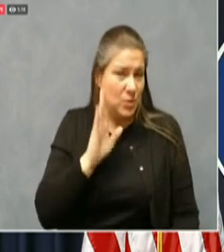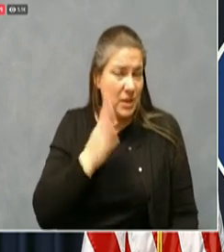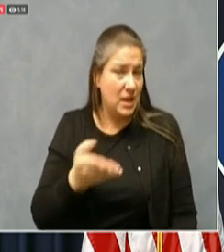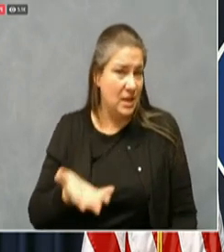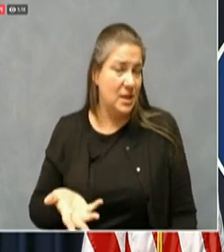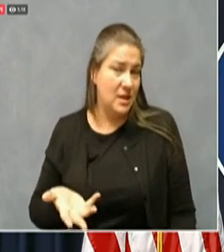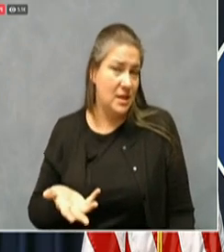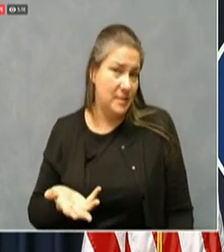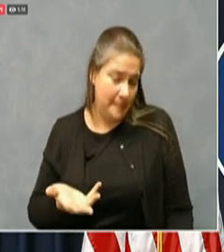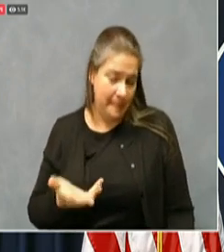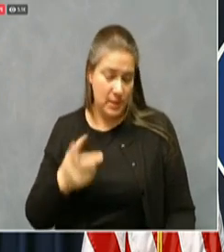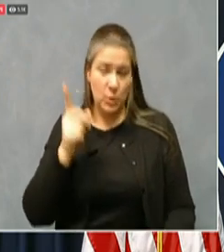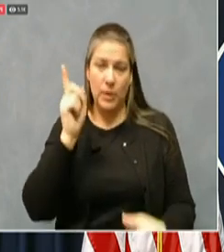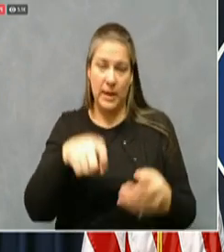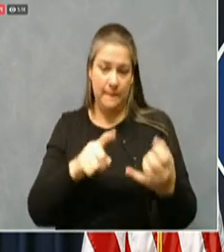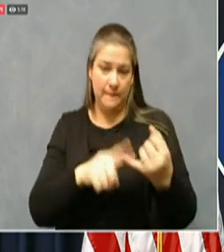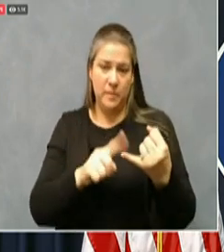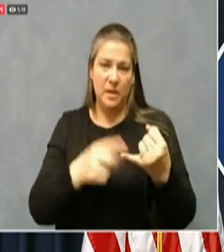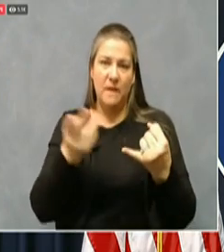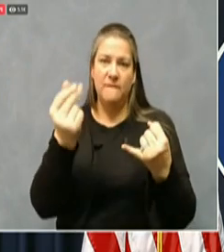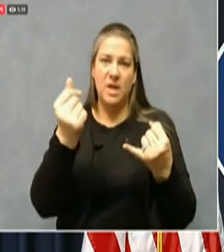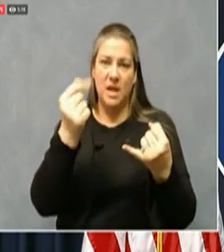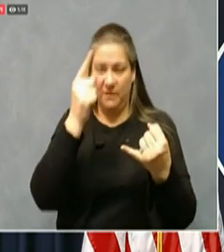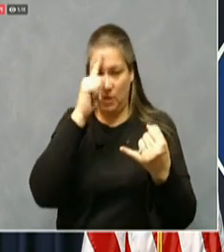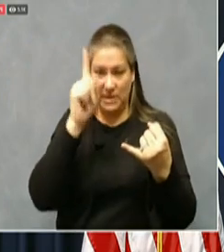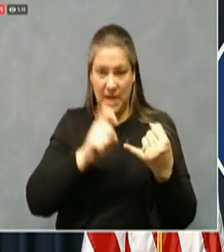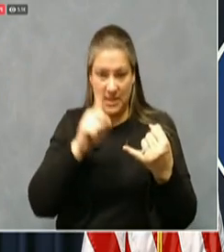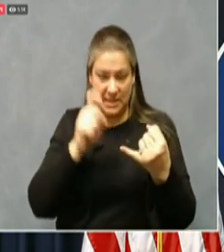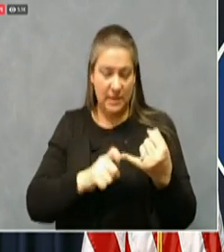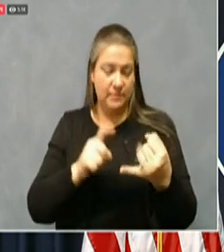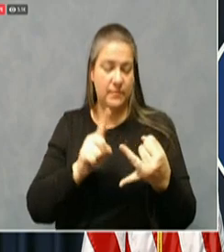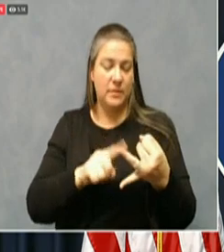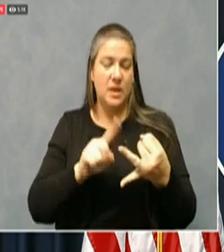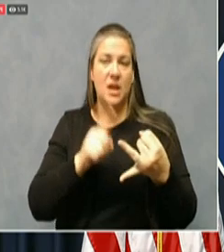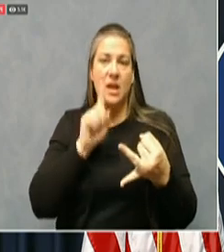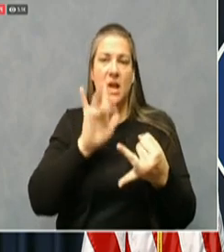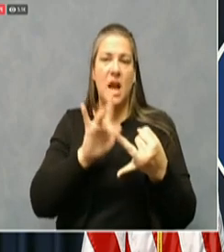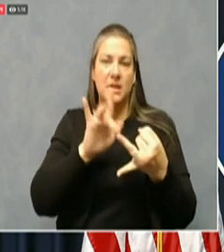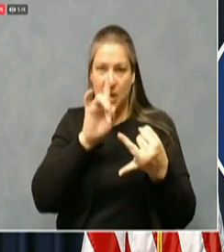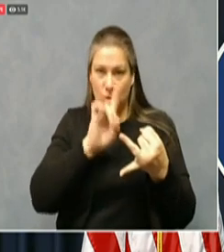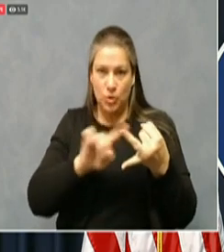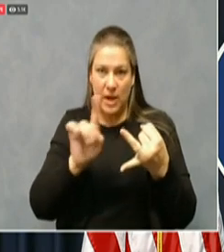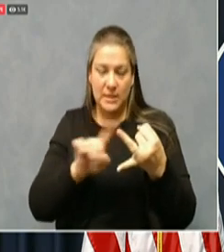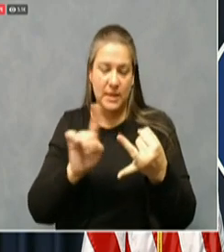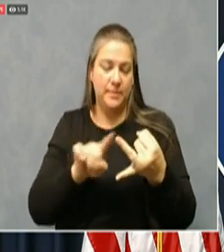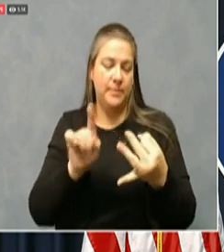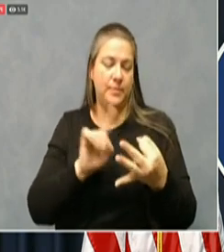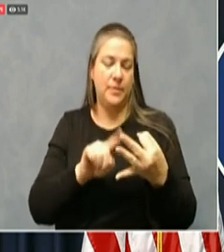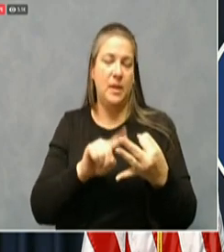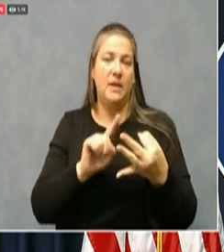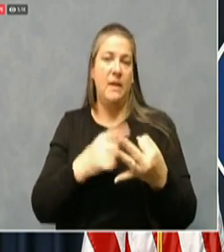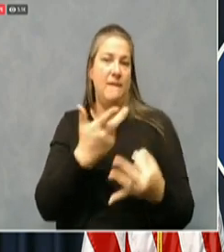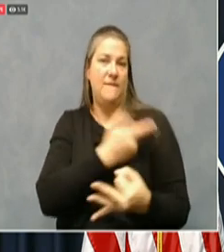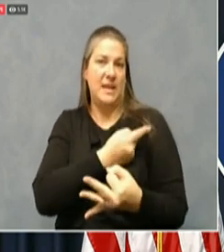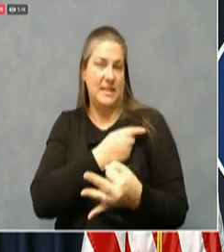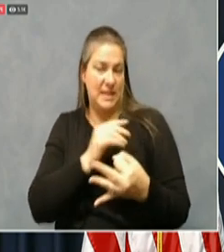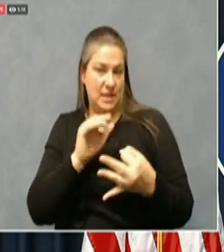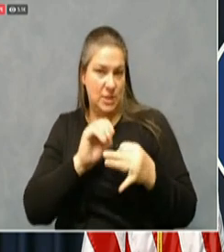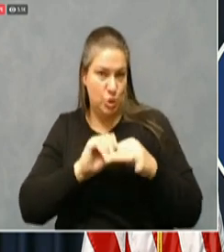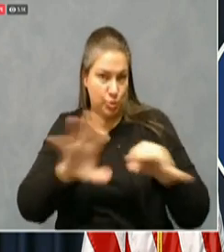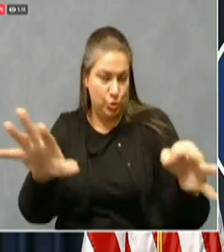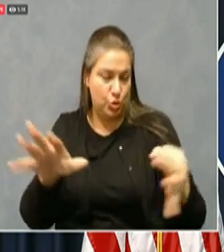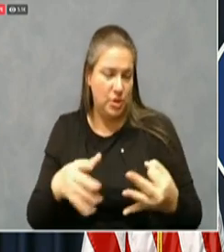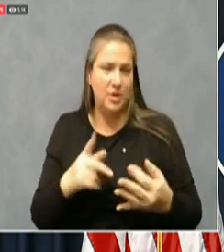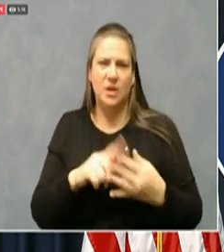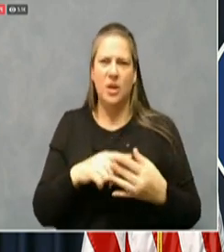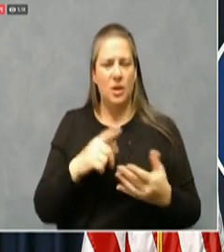for testing and for contact tracing for vaccine distribution. In the very least, do the things that we have to do to fight the actual